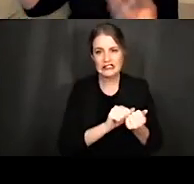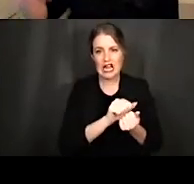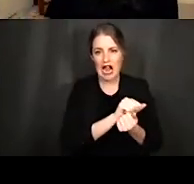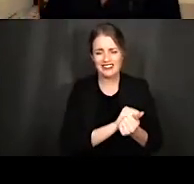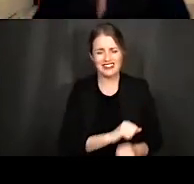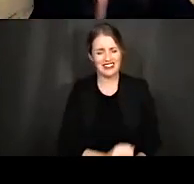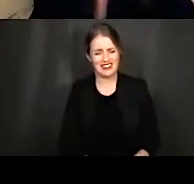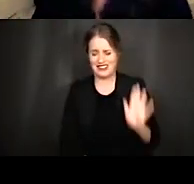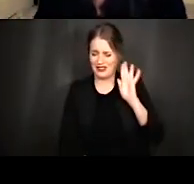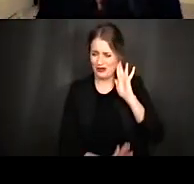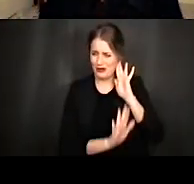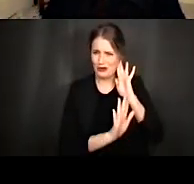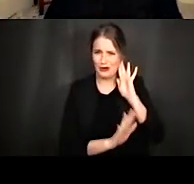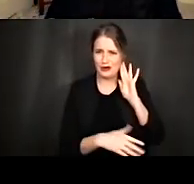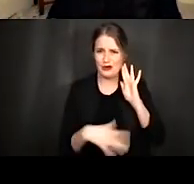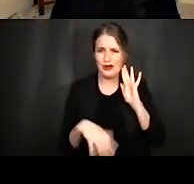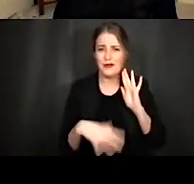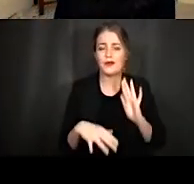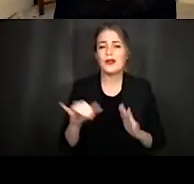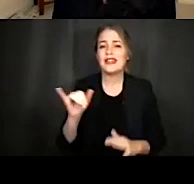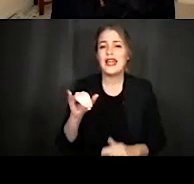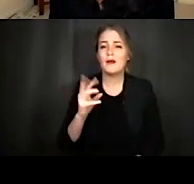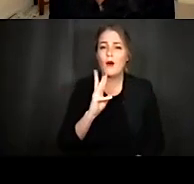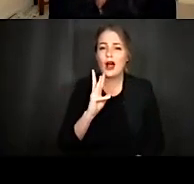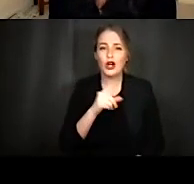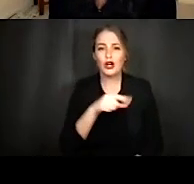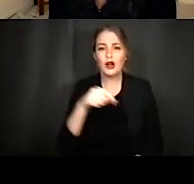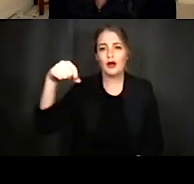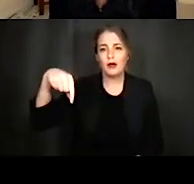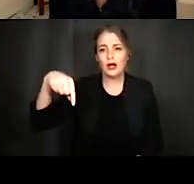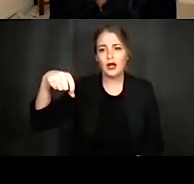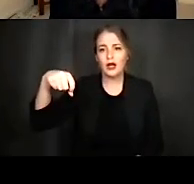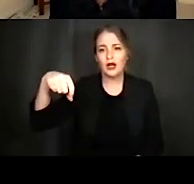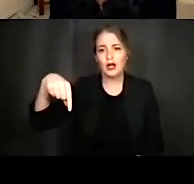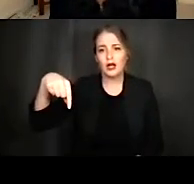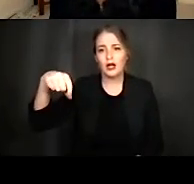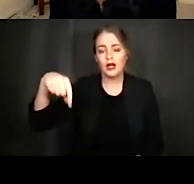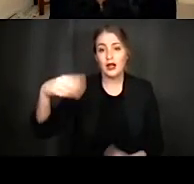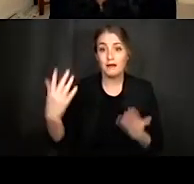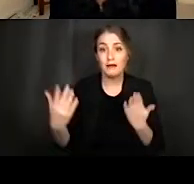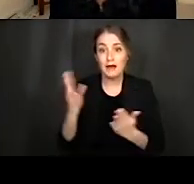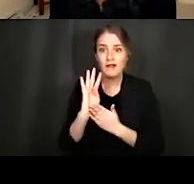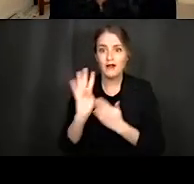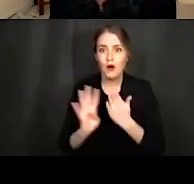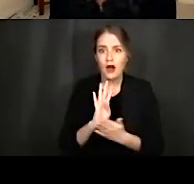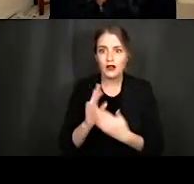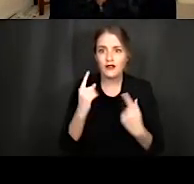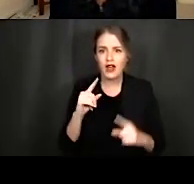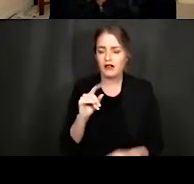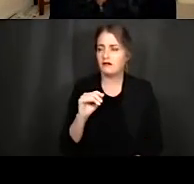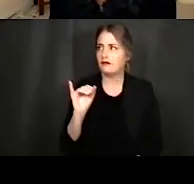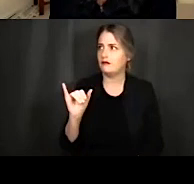It's the same for a, for a dripping tap. You know, this tap might've been dripping for four hours and you finally realize